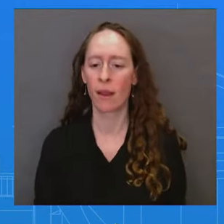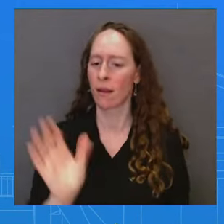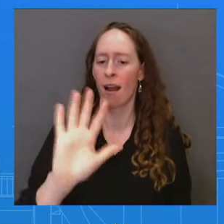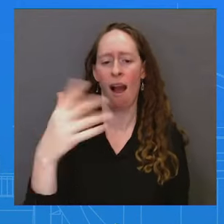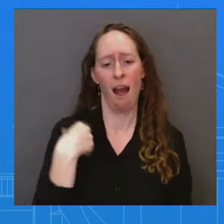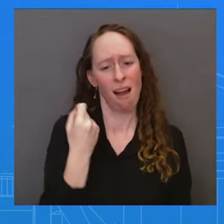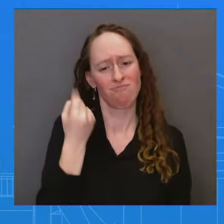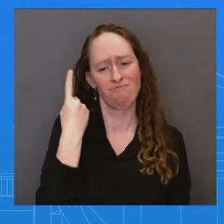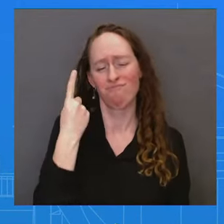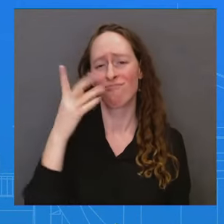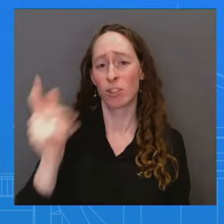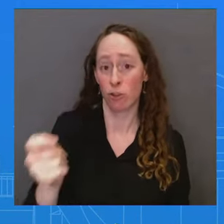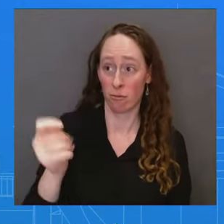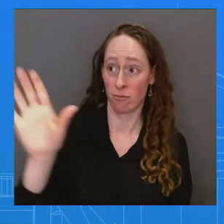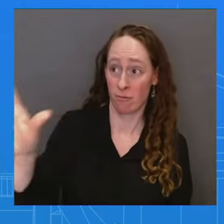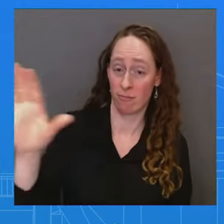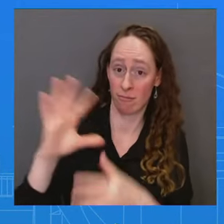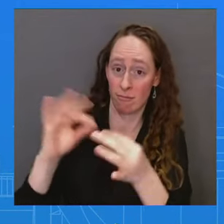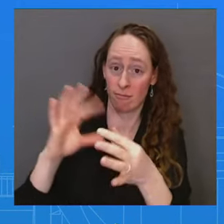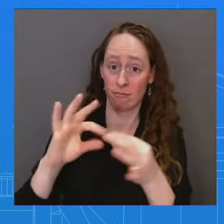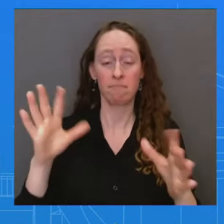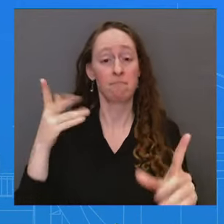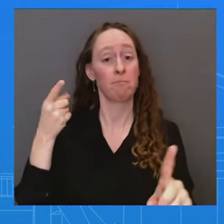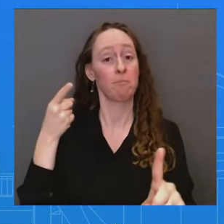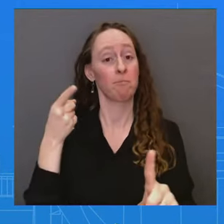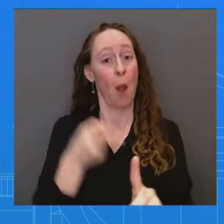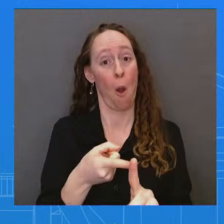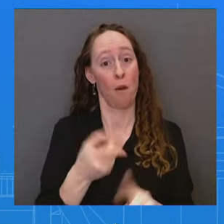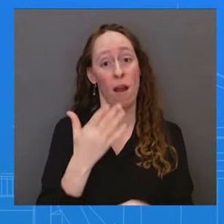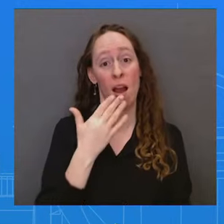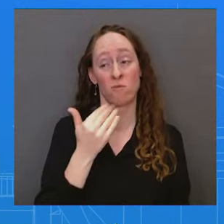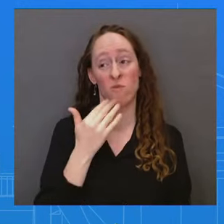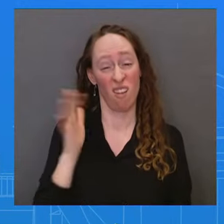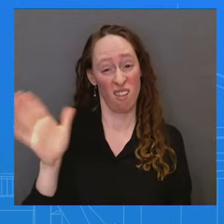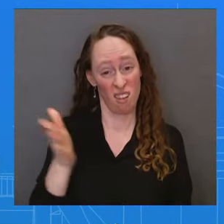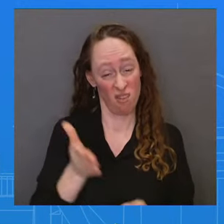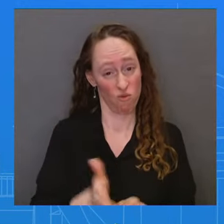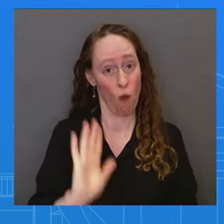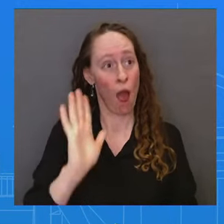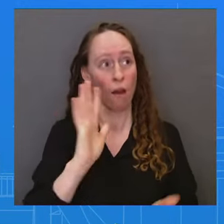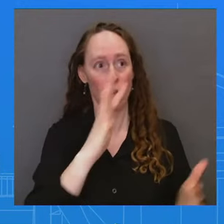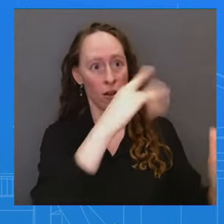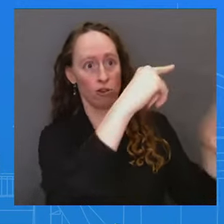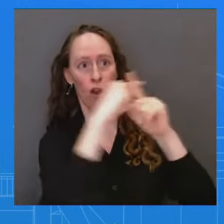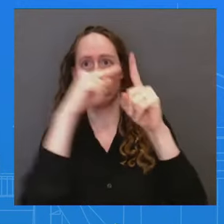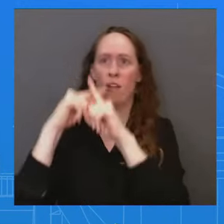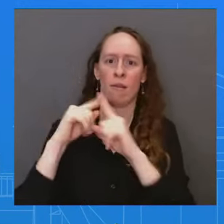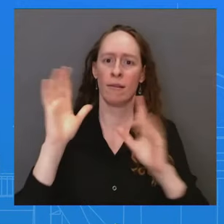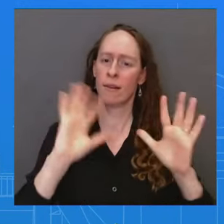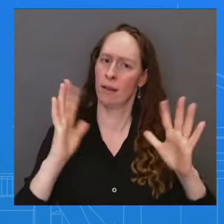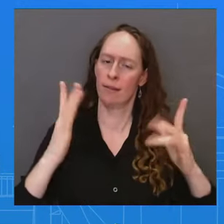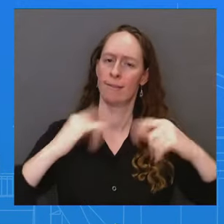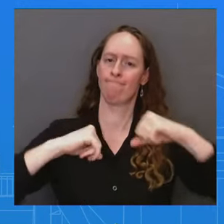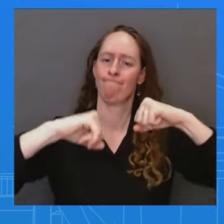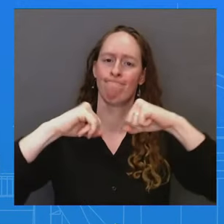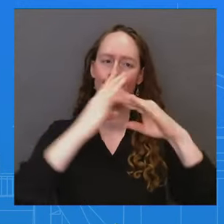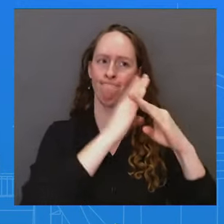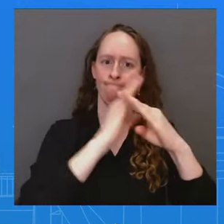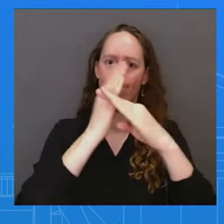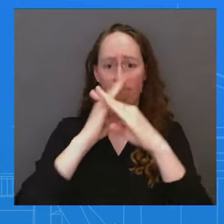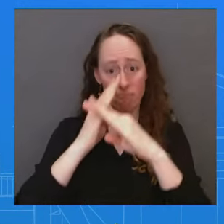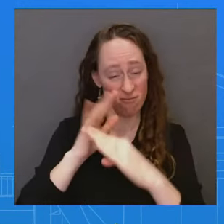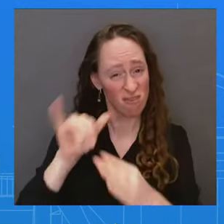responsibility to defend itself. We're going to continue to make sure that they can do that. We're going to continue to supply them with the tools and capabilities they need to do that.